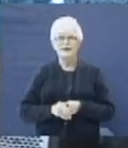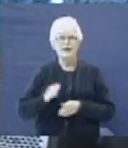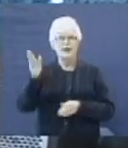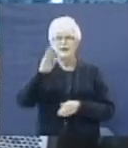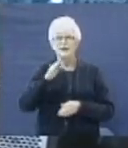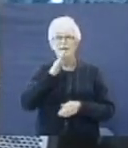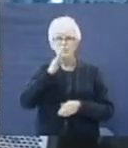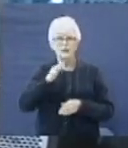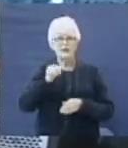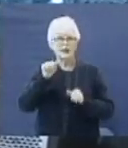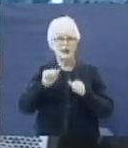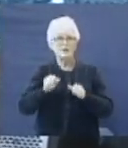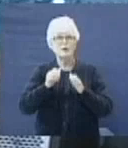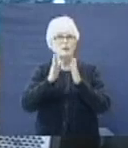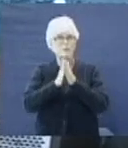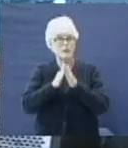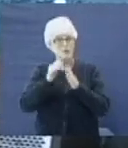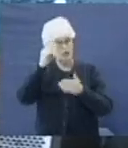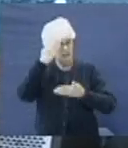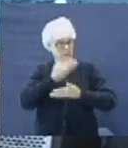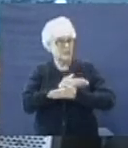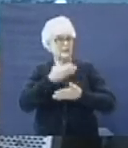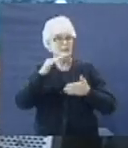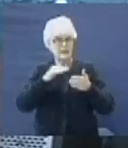I'll never be able to pray for him again, God.